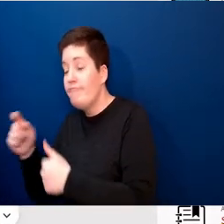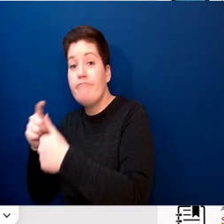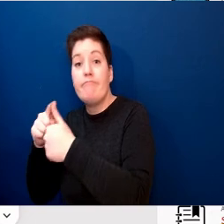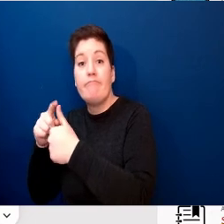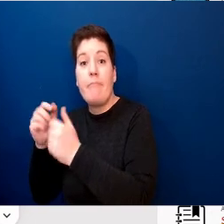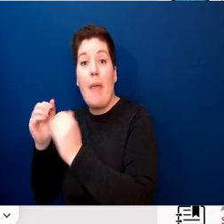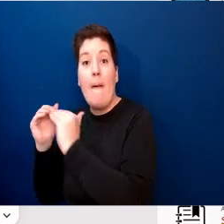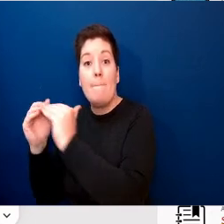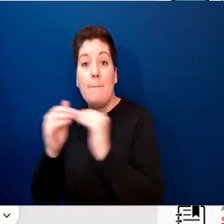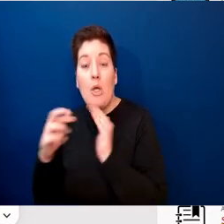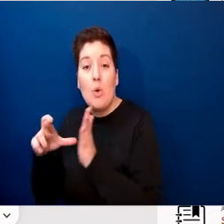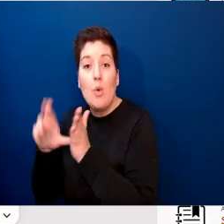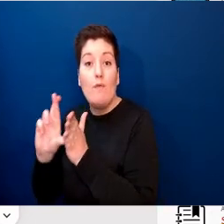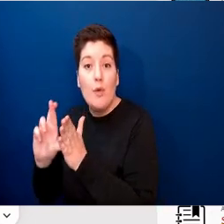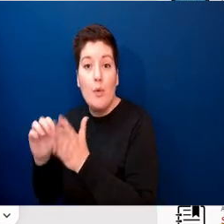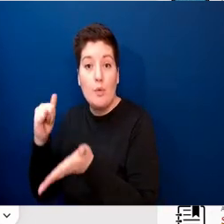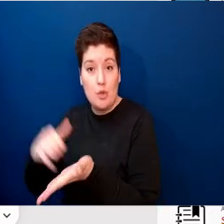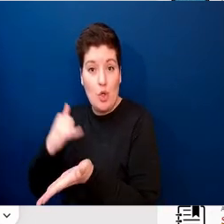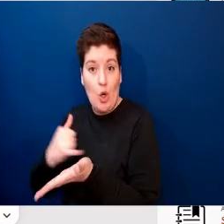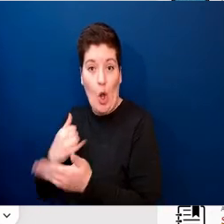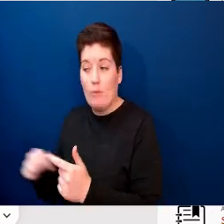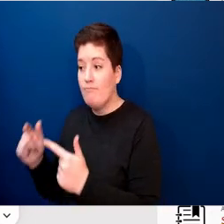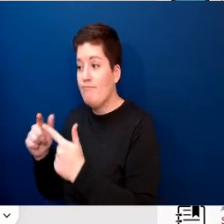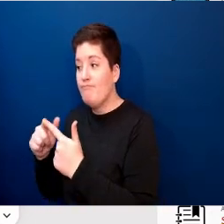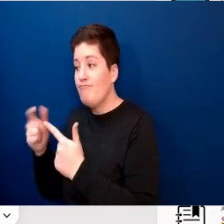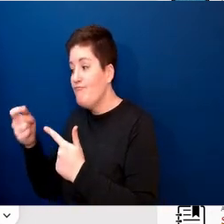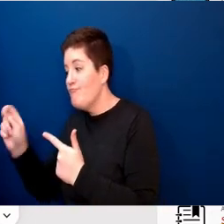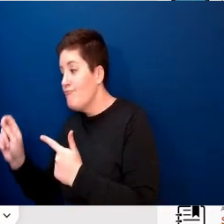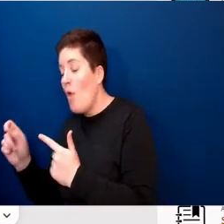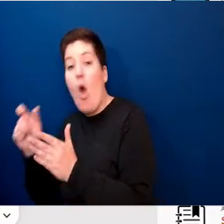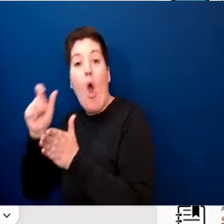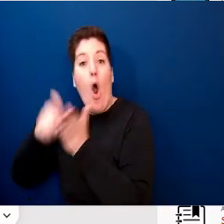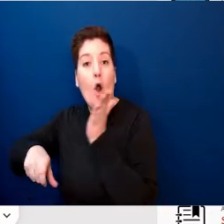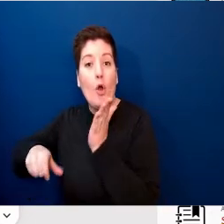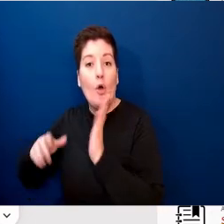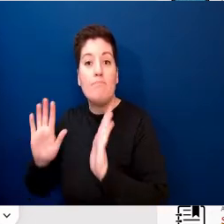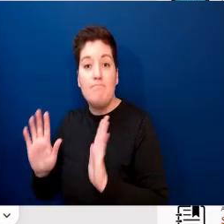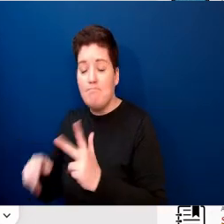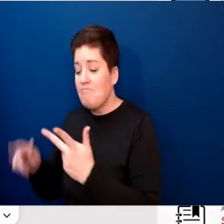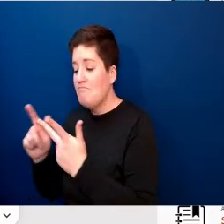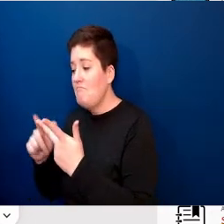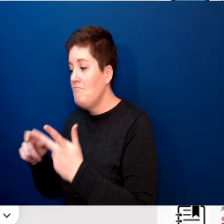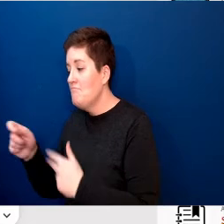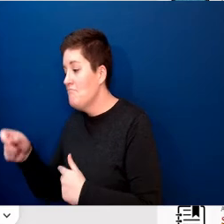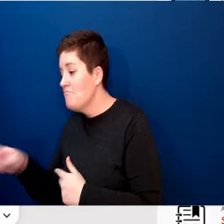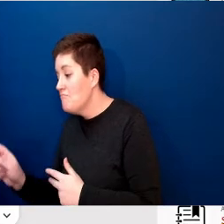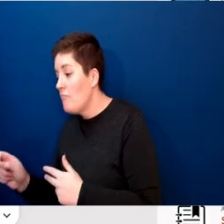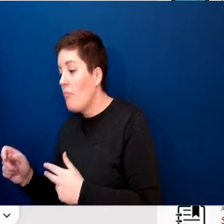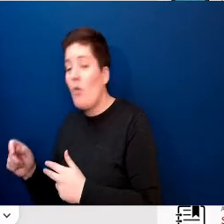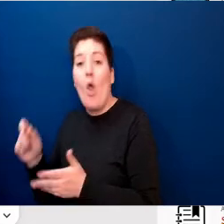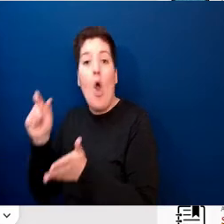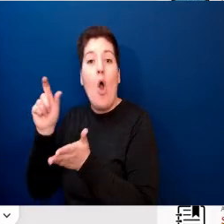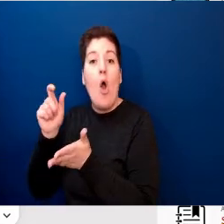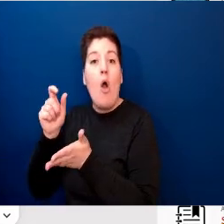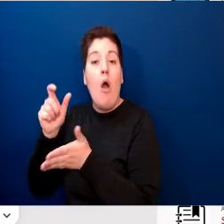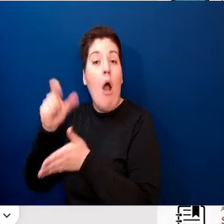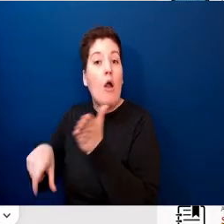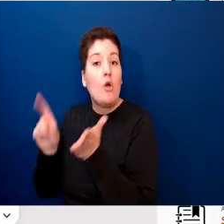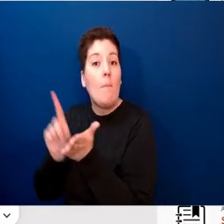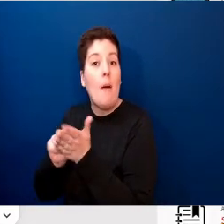To narrow this down to only peer-reviewed articles, under Availability, change Peer-reviewed